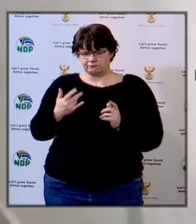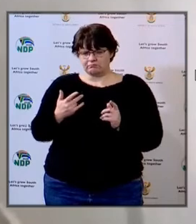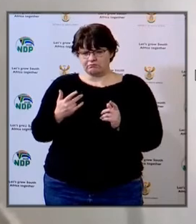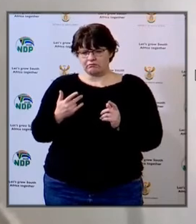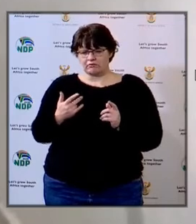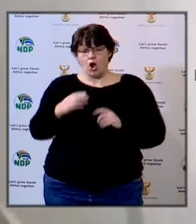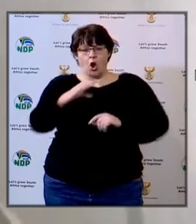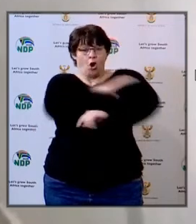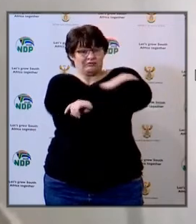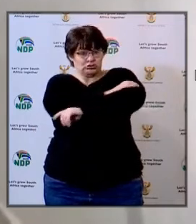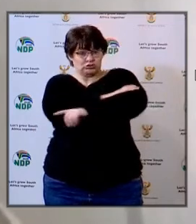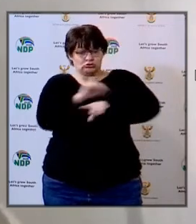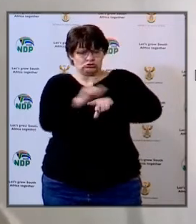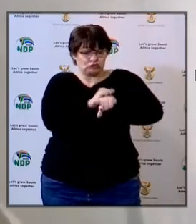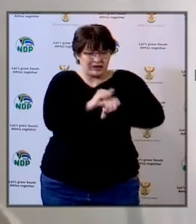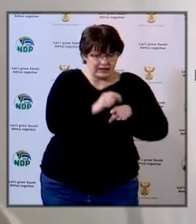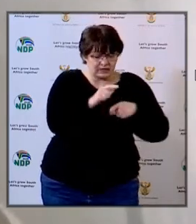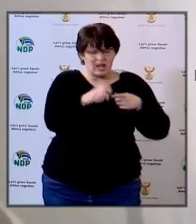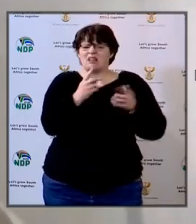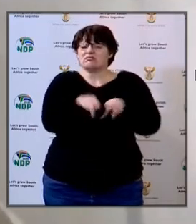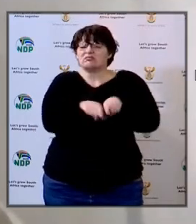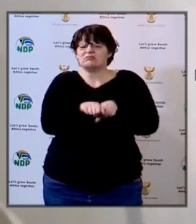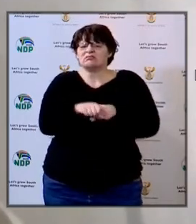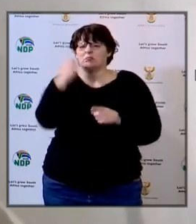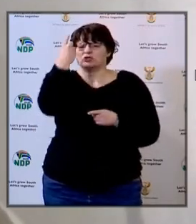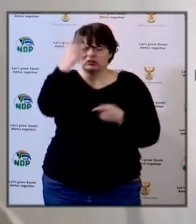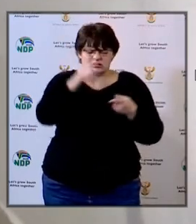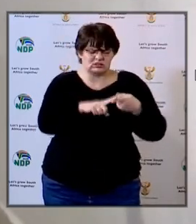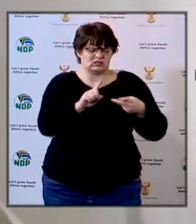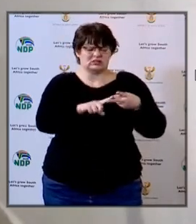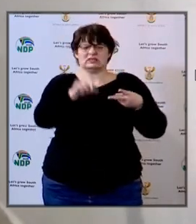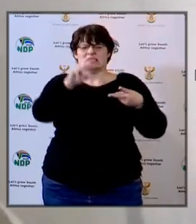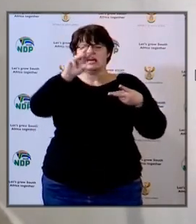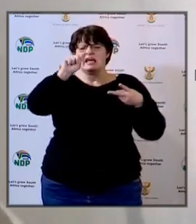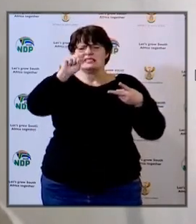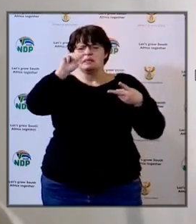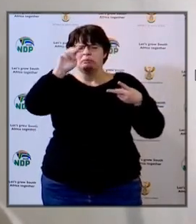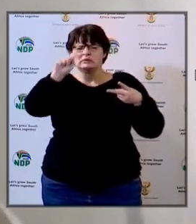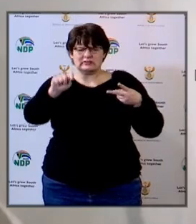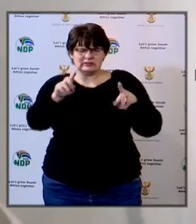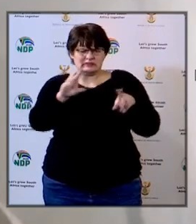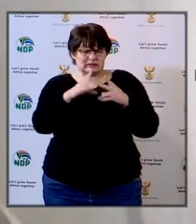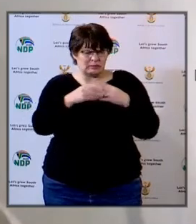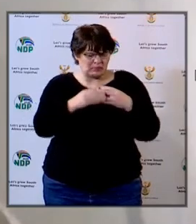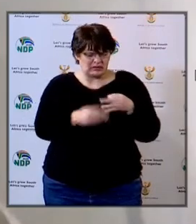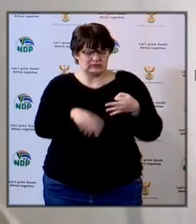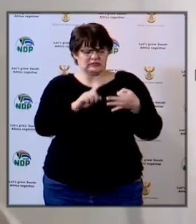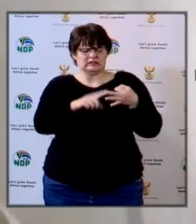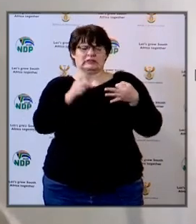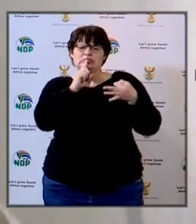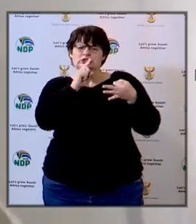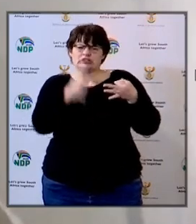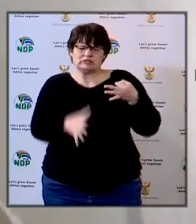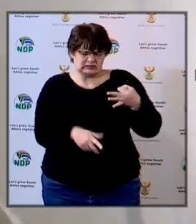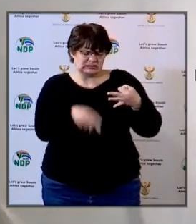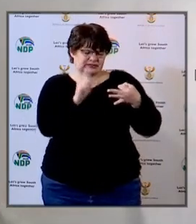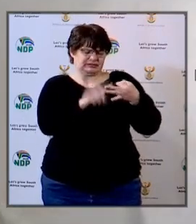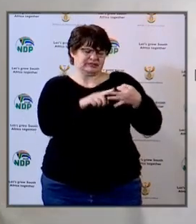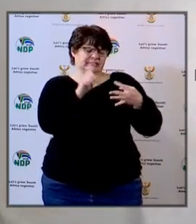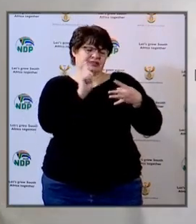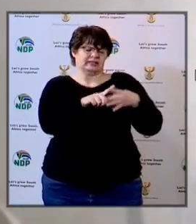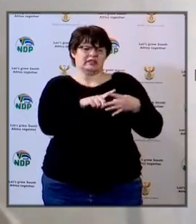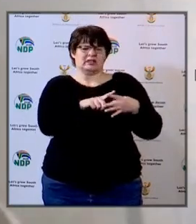of officials the principals have been trained SMT members have been trained teachers have been trained